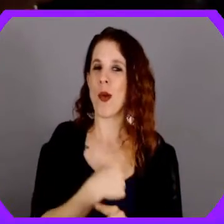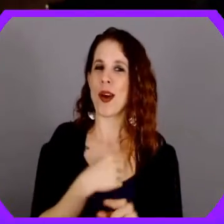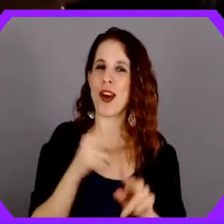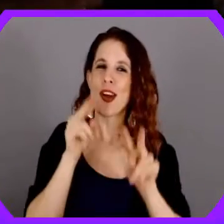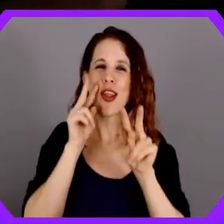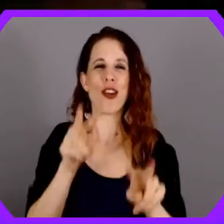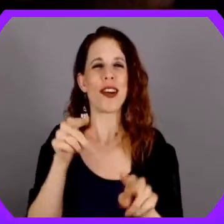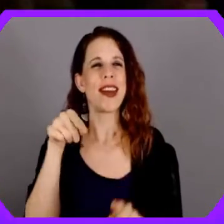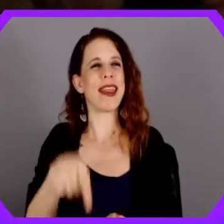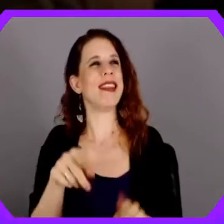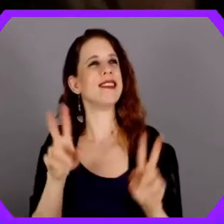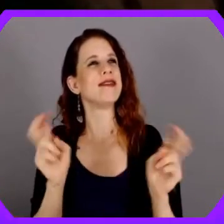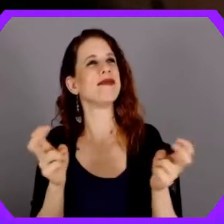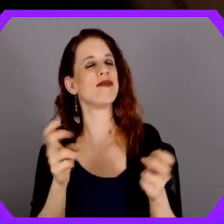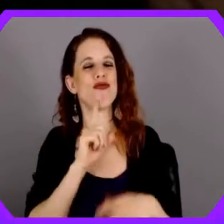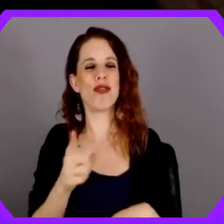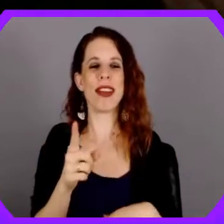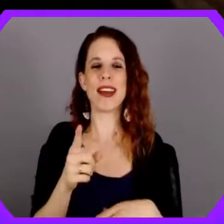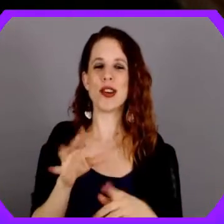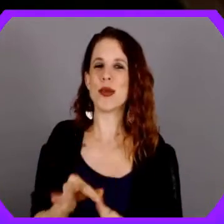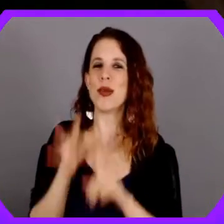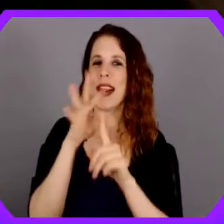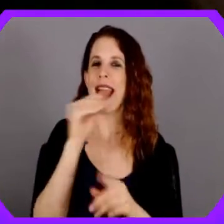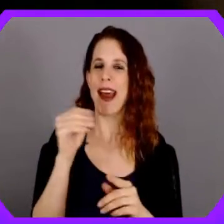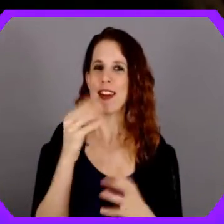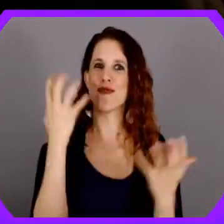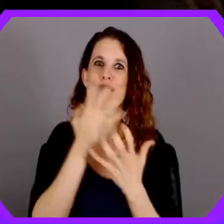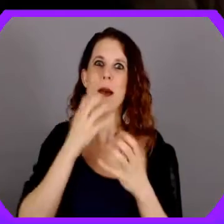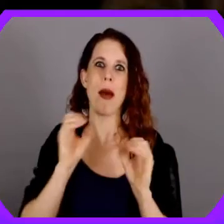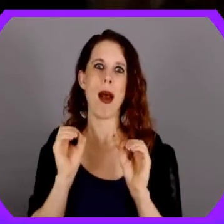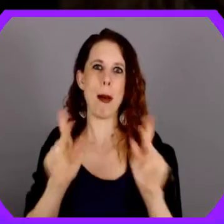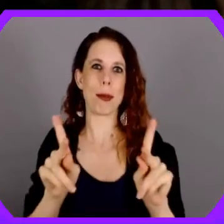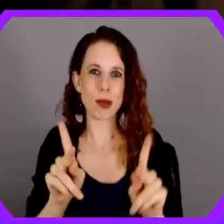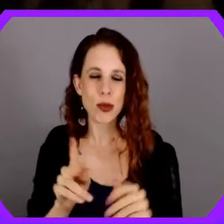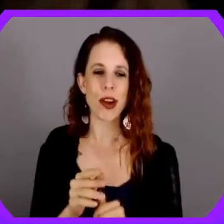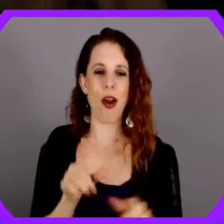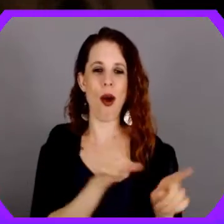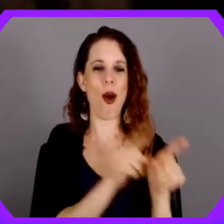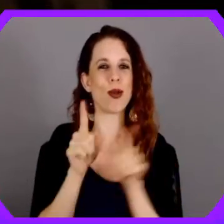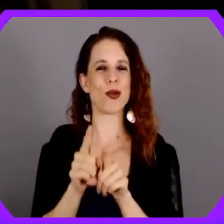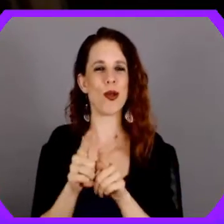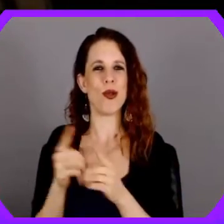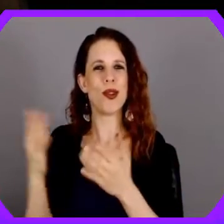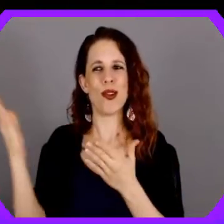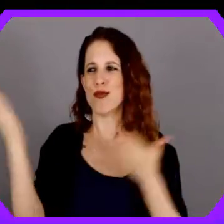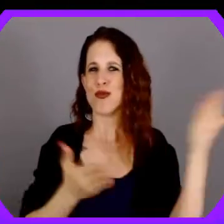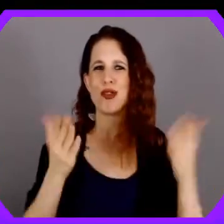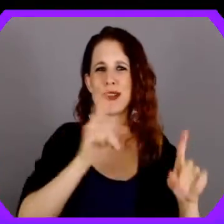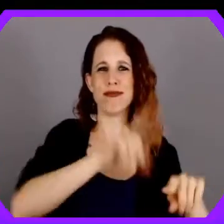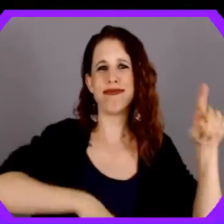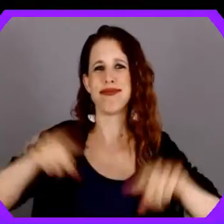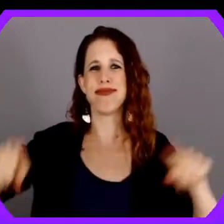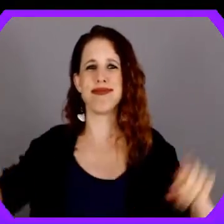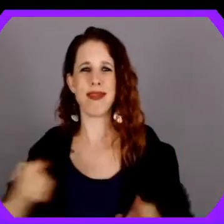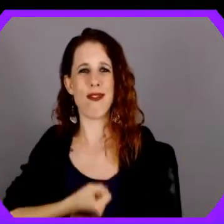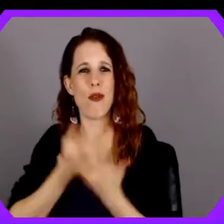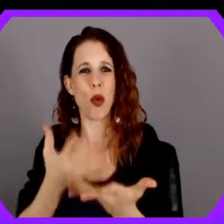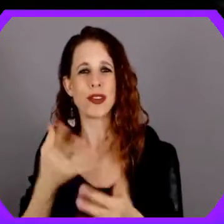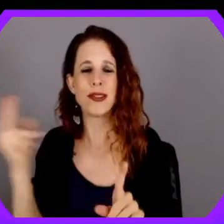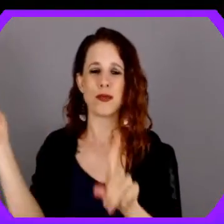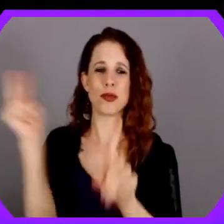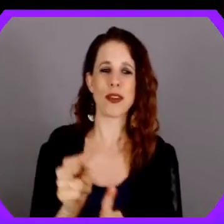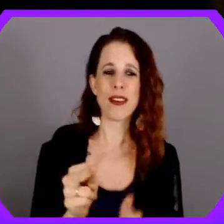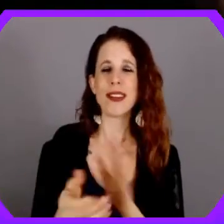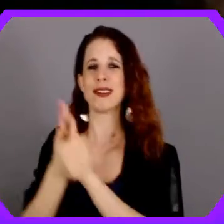but we're also looking at this as a really unique and incredible opportunity. And also to bring in diverse voices and